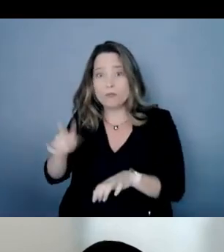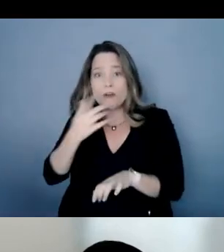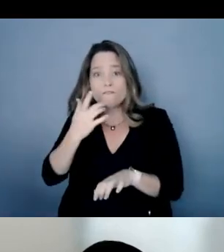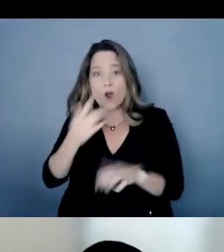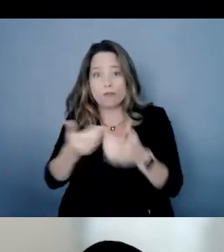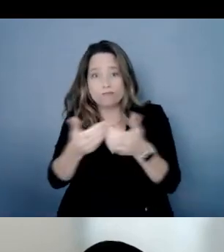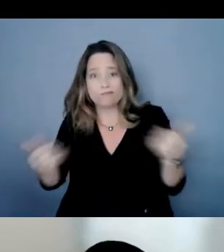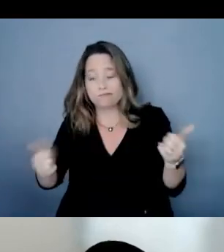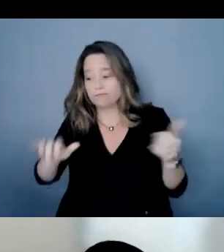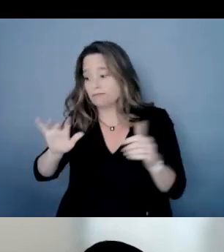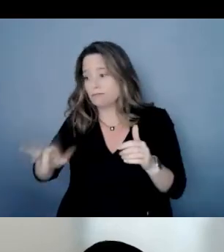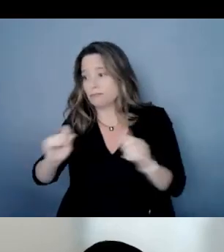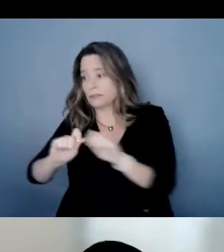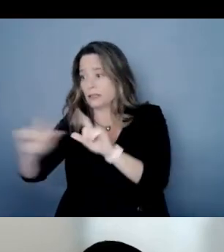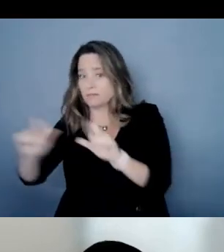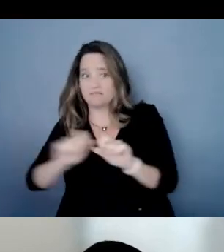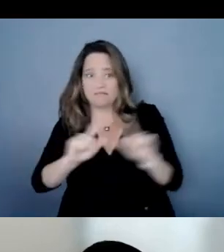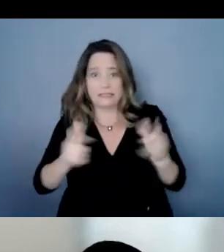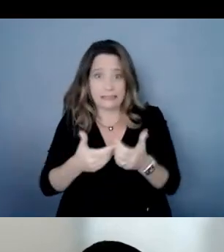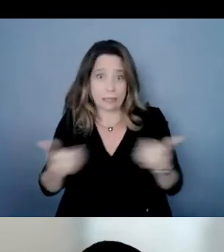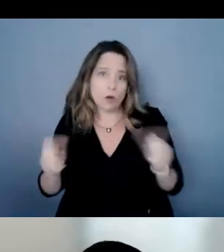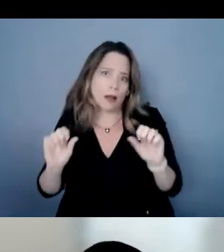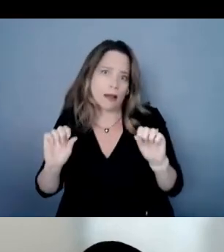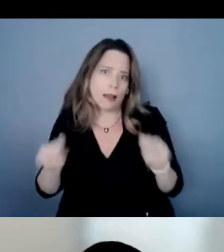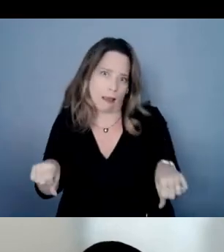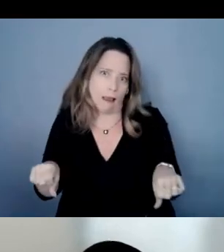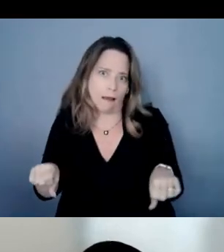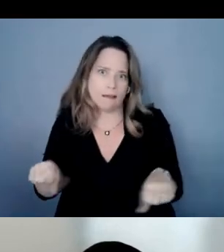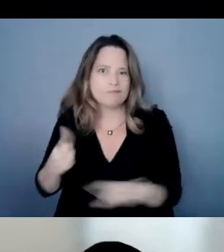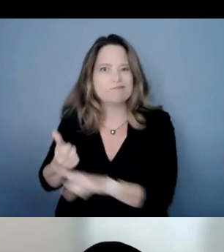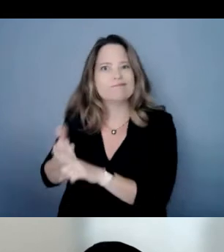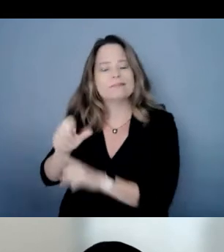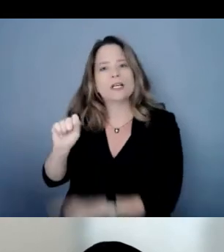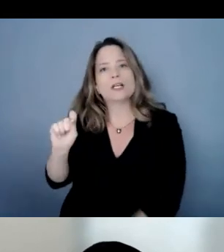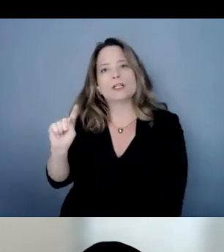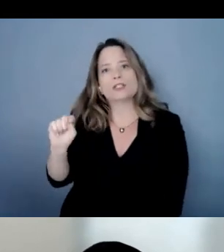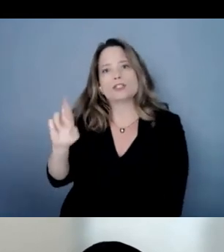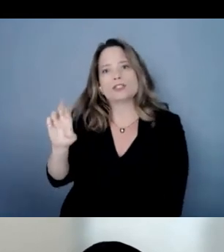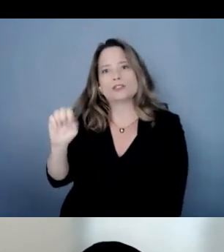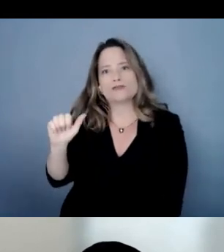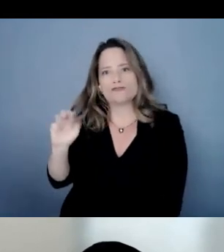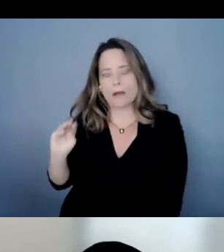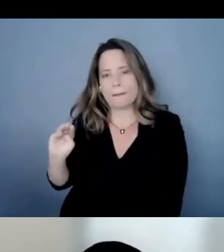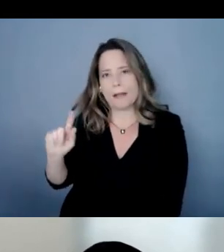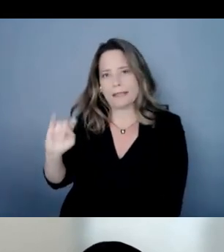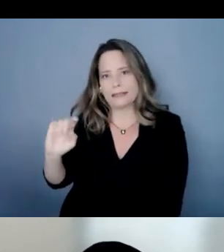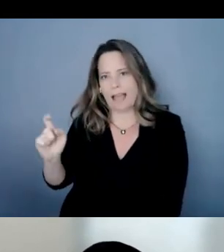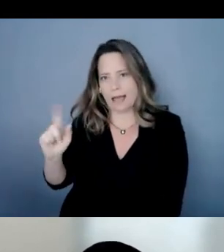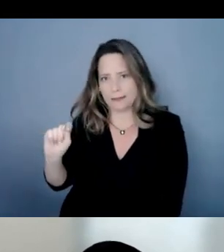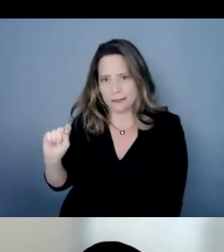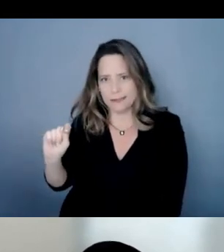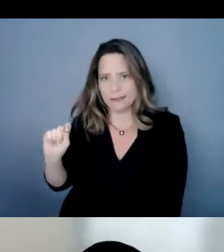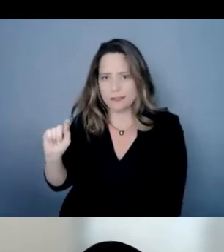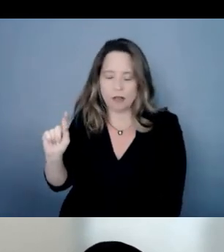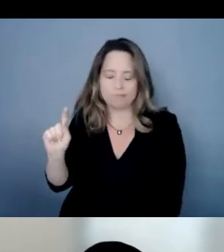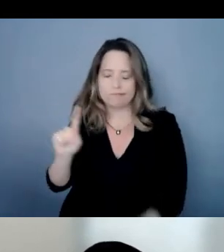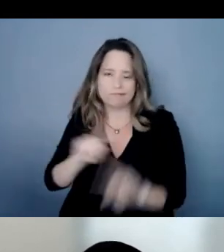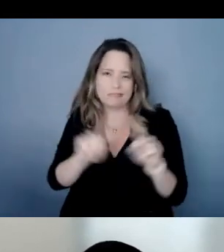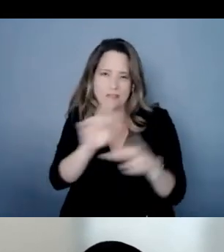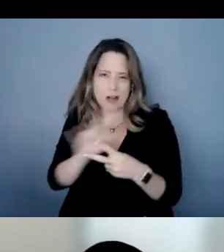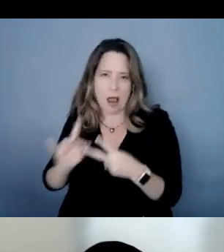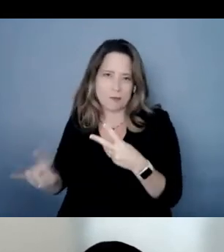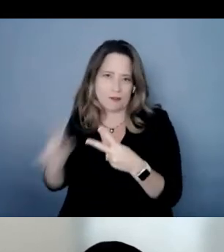we have a stream text link and that will provide you some extra options for your captioning viewing